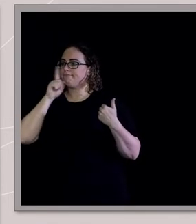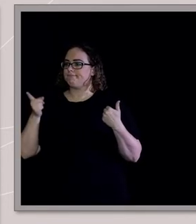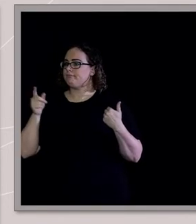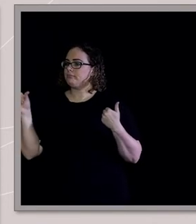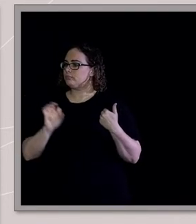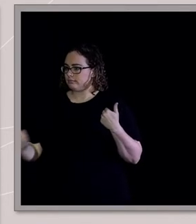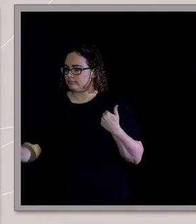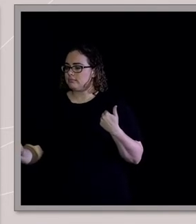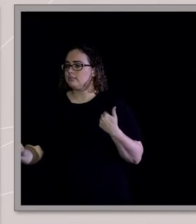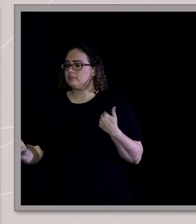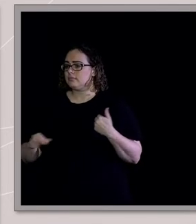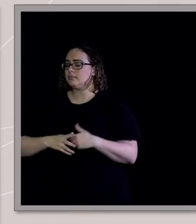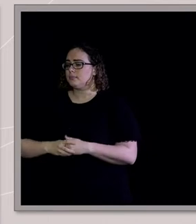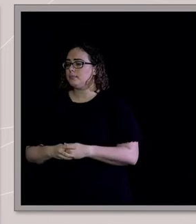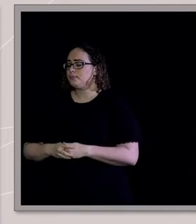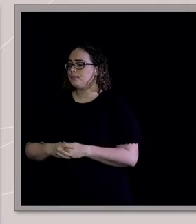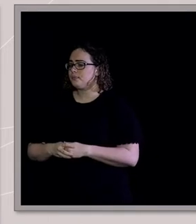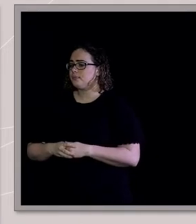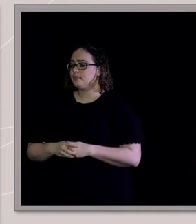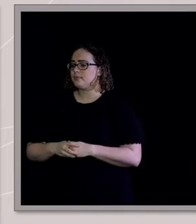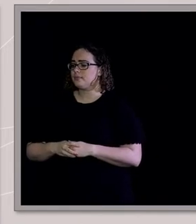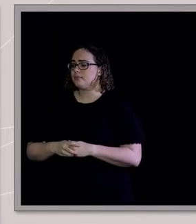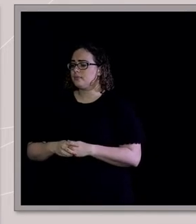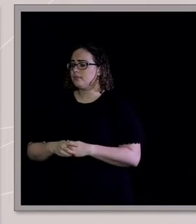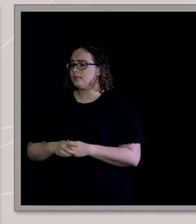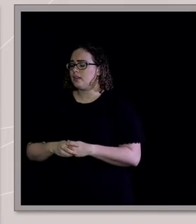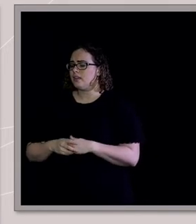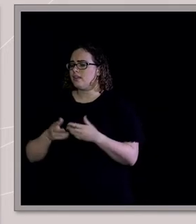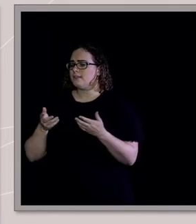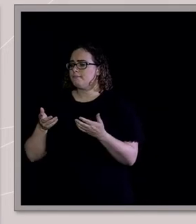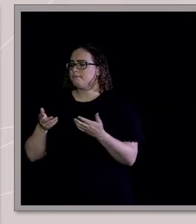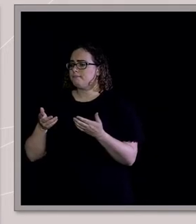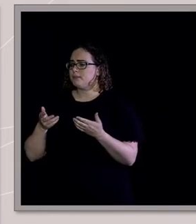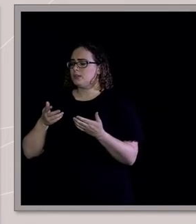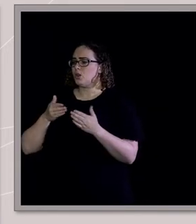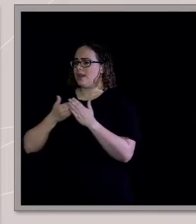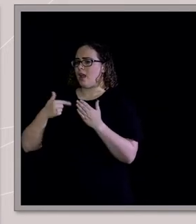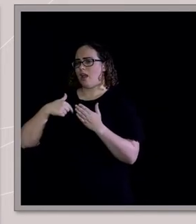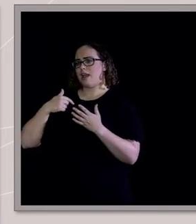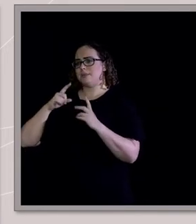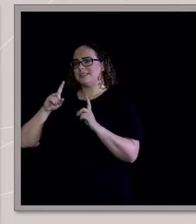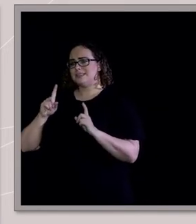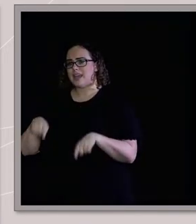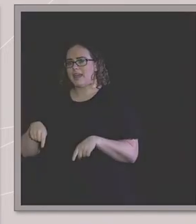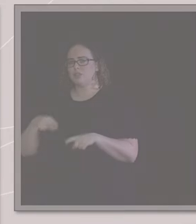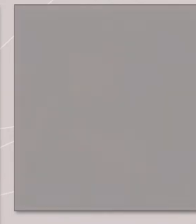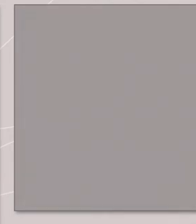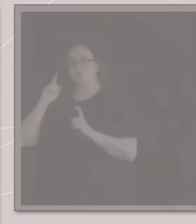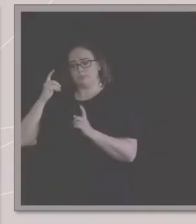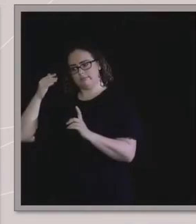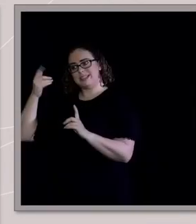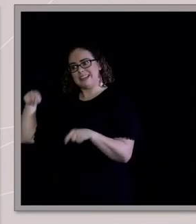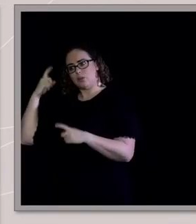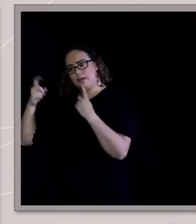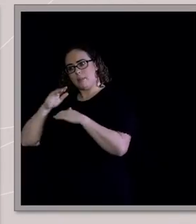have seen from back there was what it's like to share this story now in a book. So